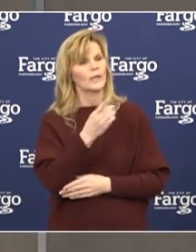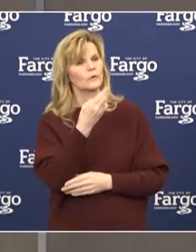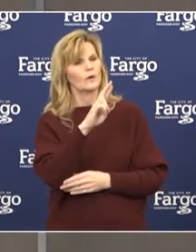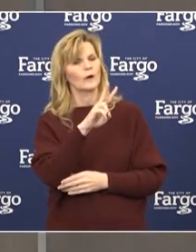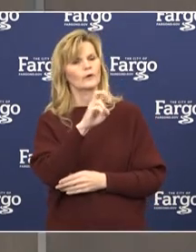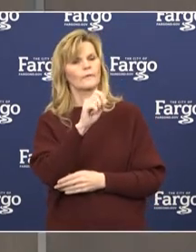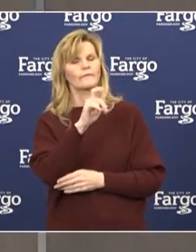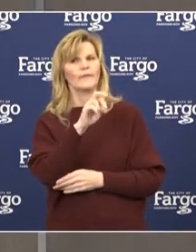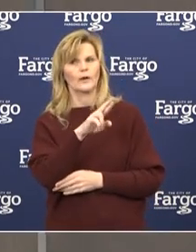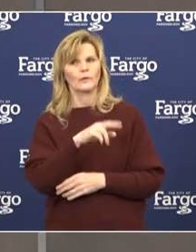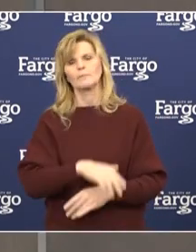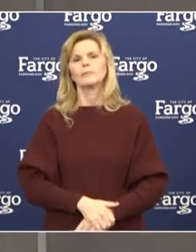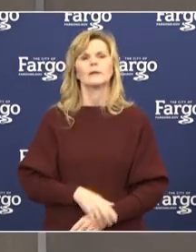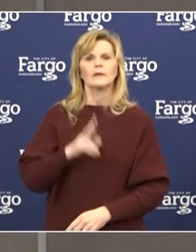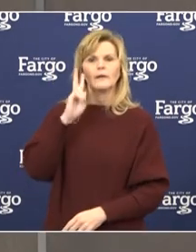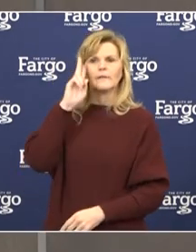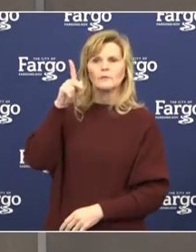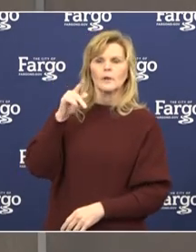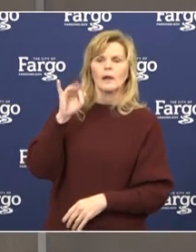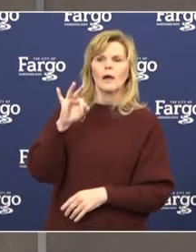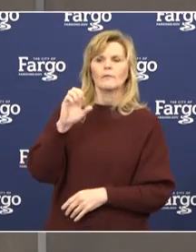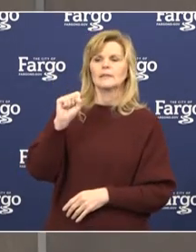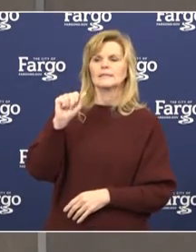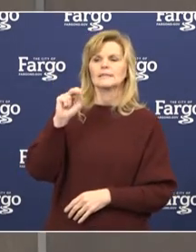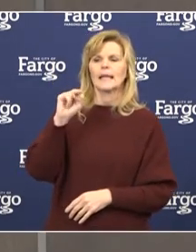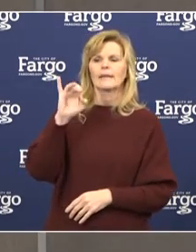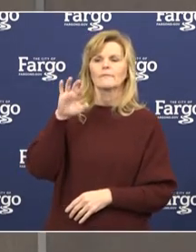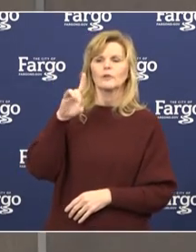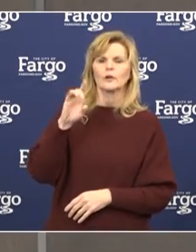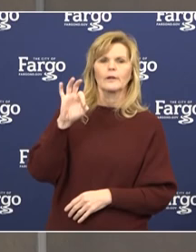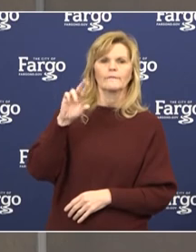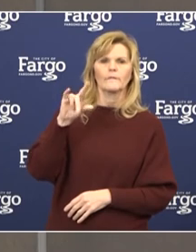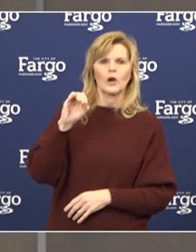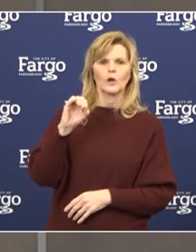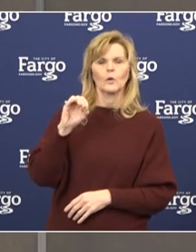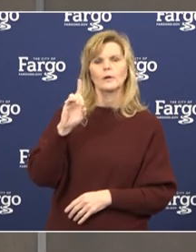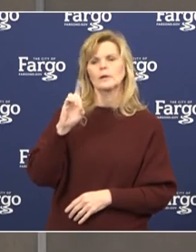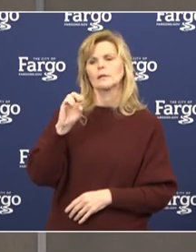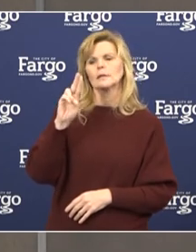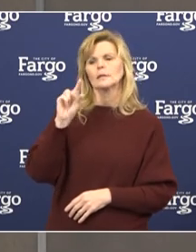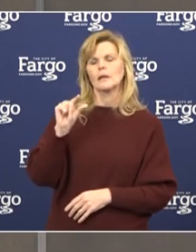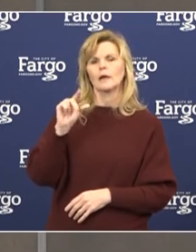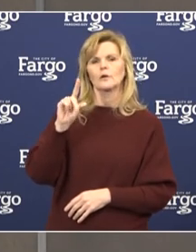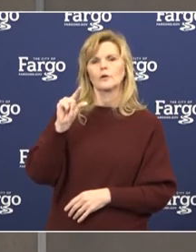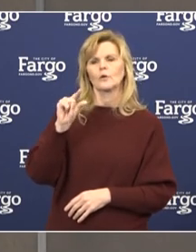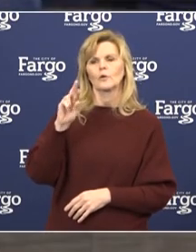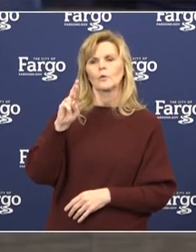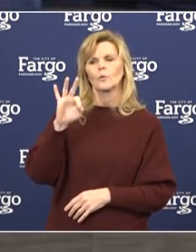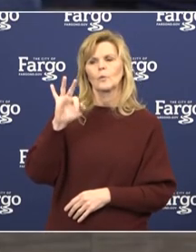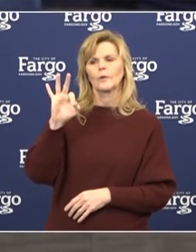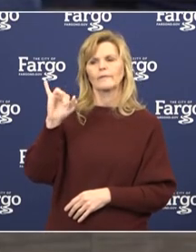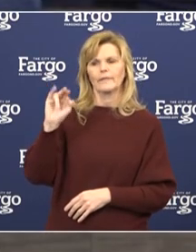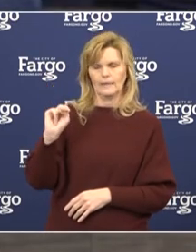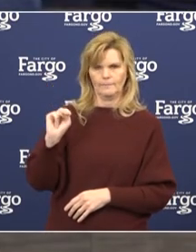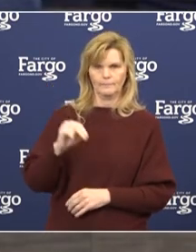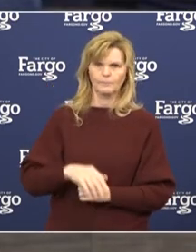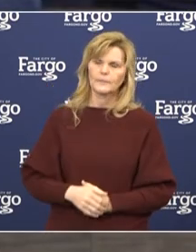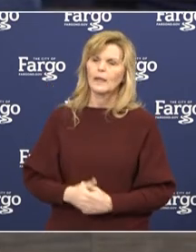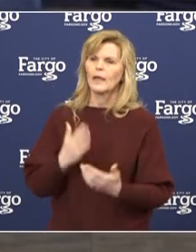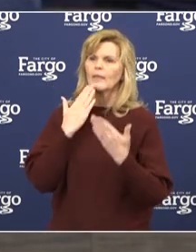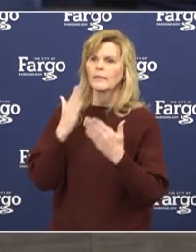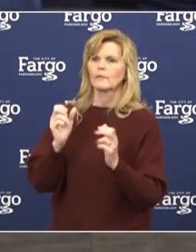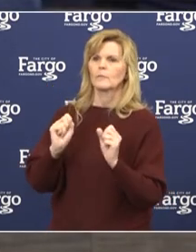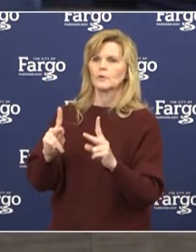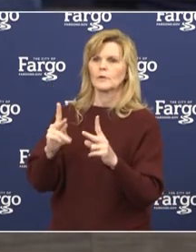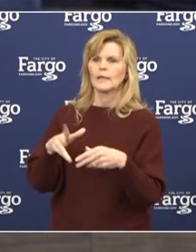Next speaker is Vice President and Medical Officer of Sanford Fargo, Dr. Doug Griffin. Yeah, thank you. I'm grateful for this opportunity to give you an update